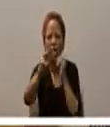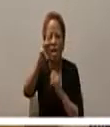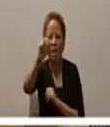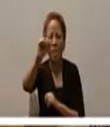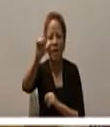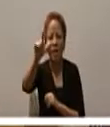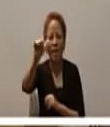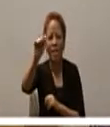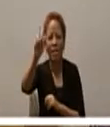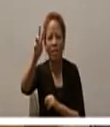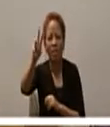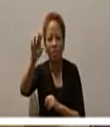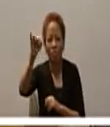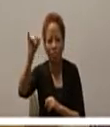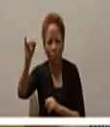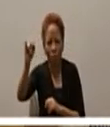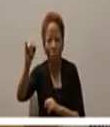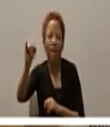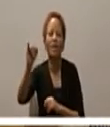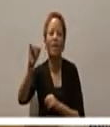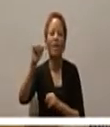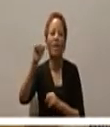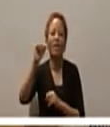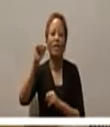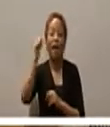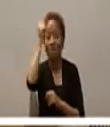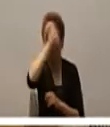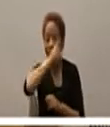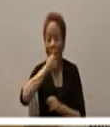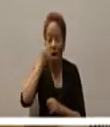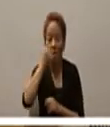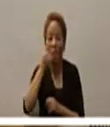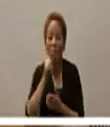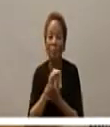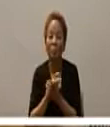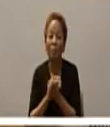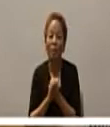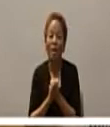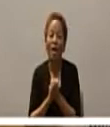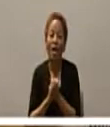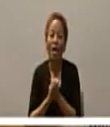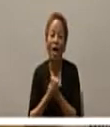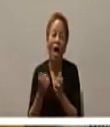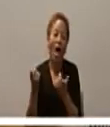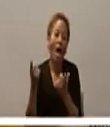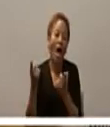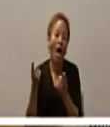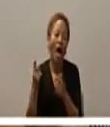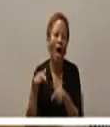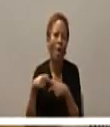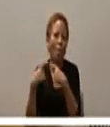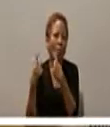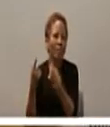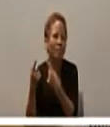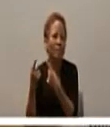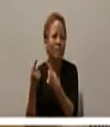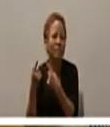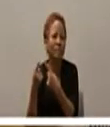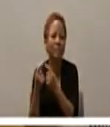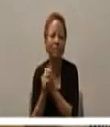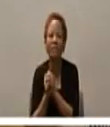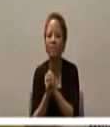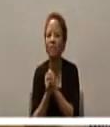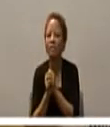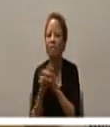down I'd been down a couple of times during Advent the the the the